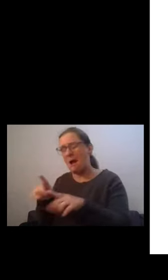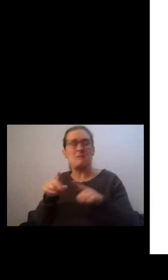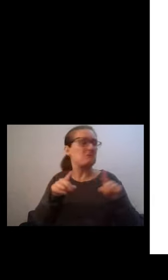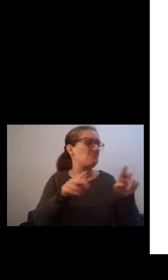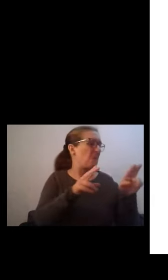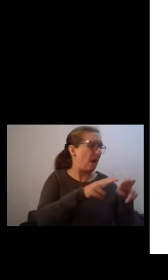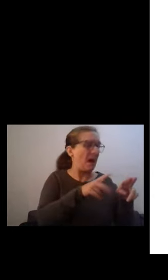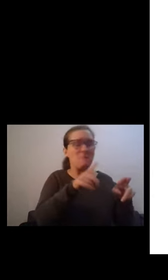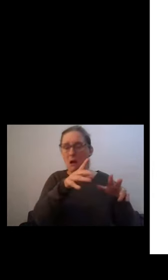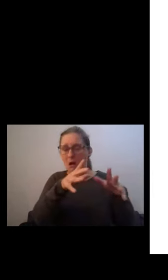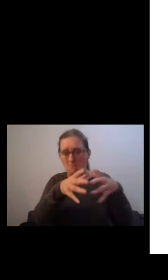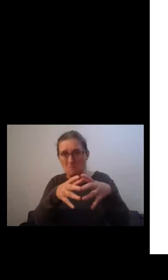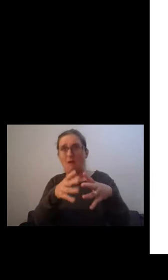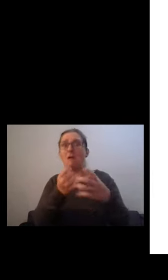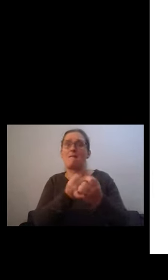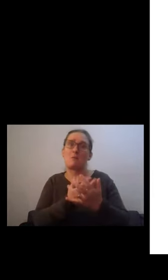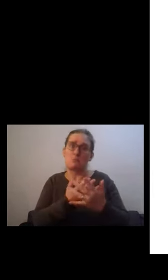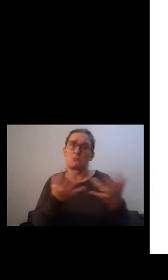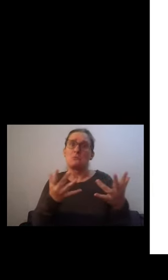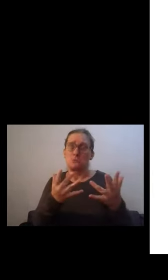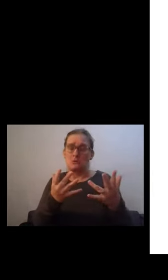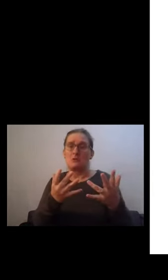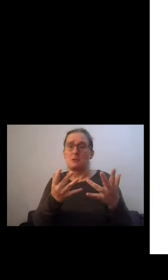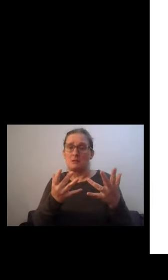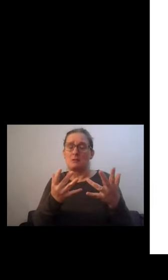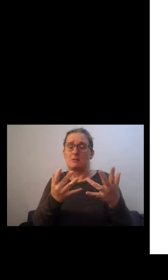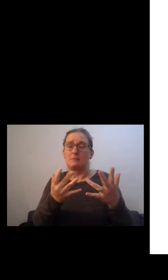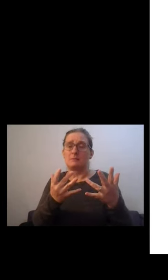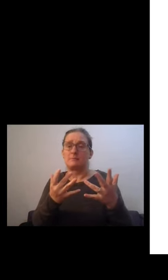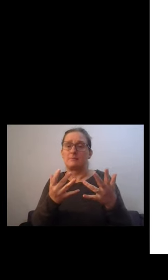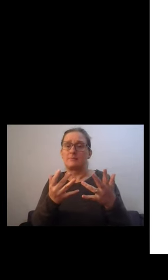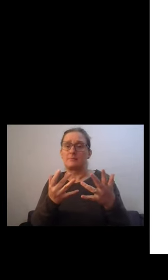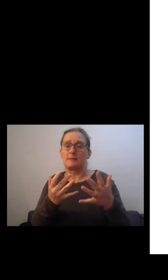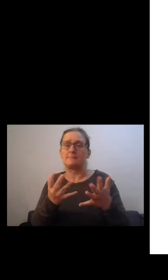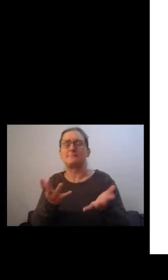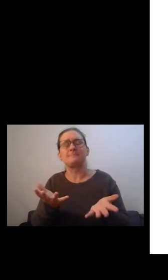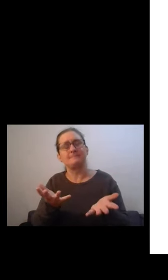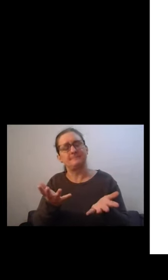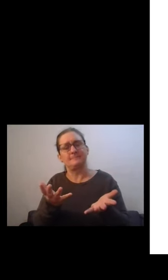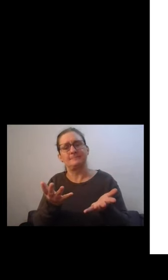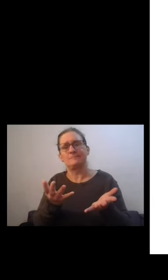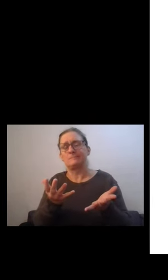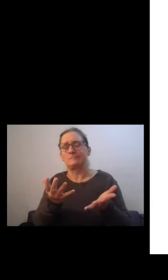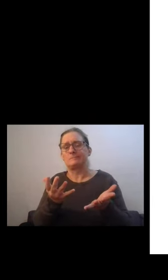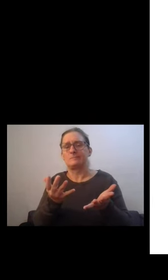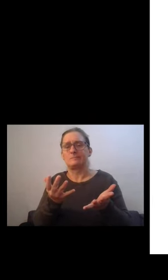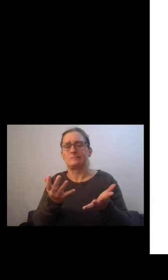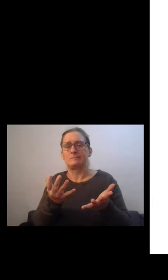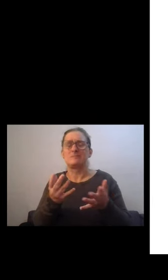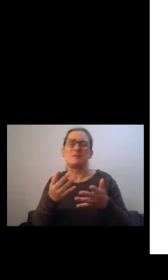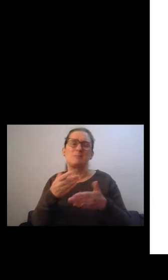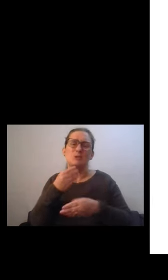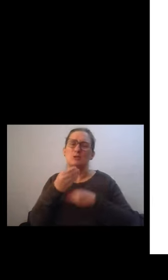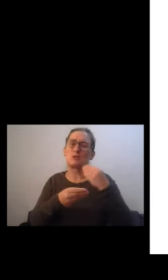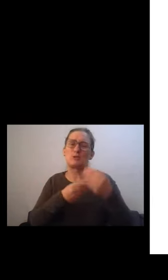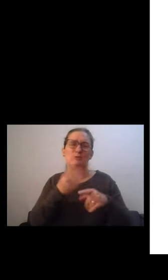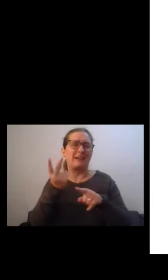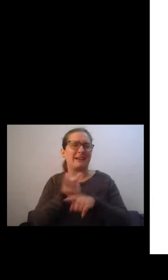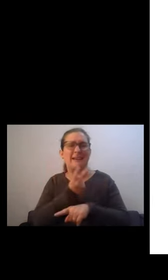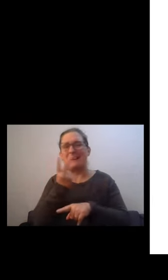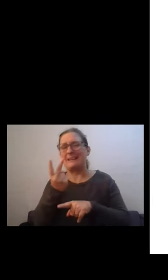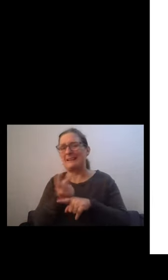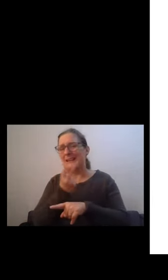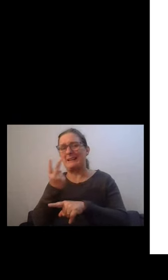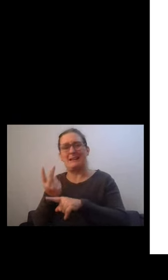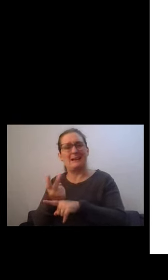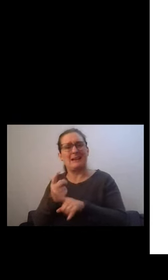but the issues are, you know, the story repeats itself across